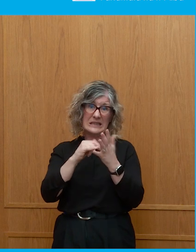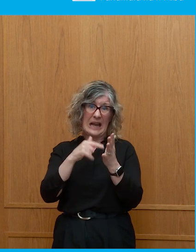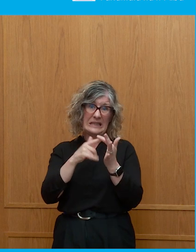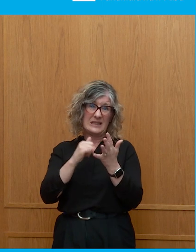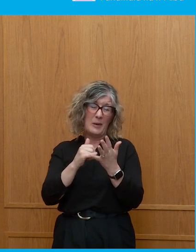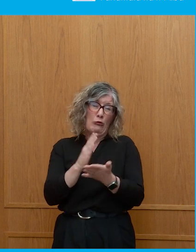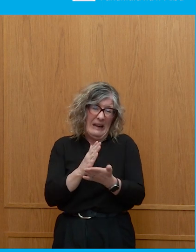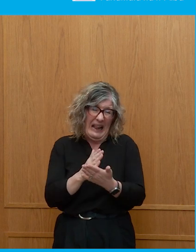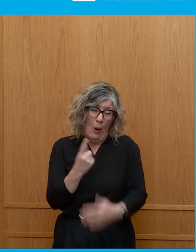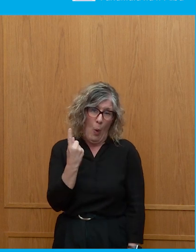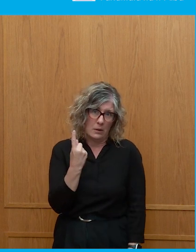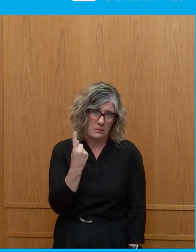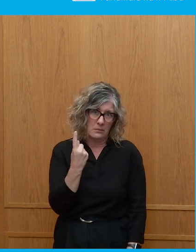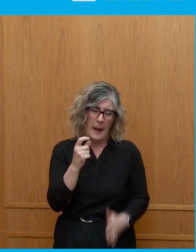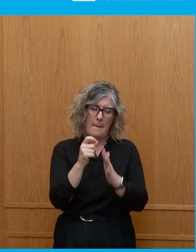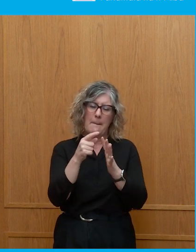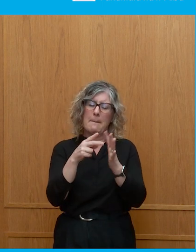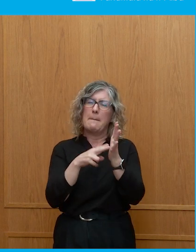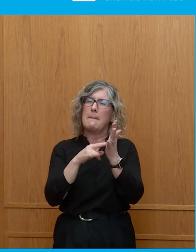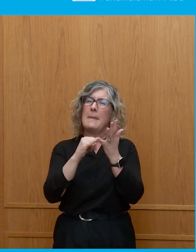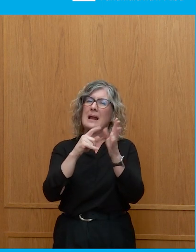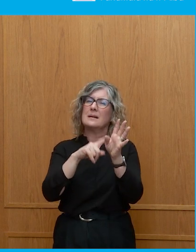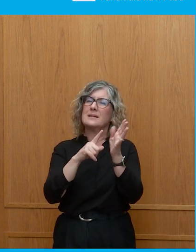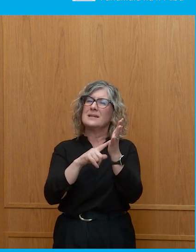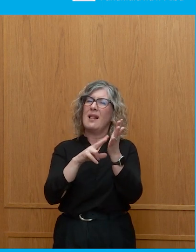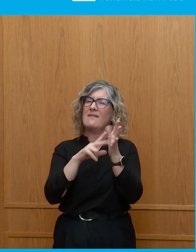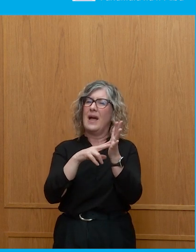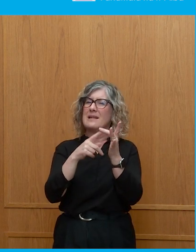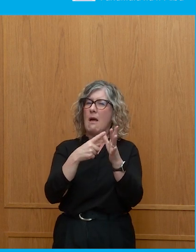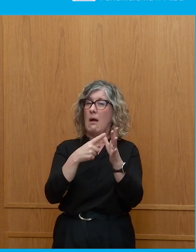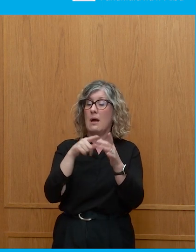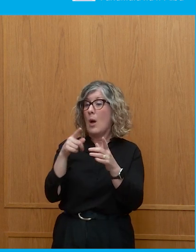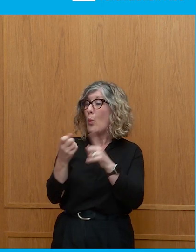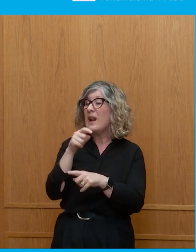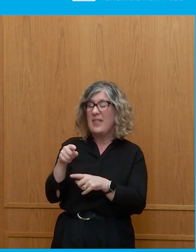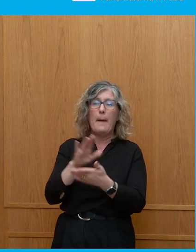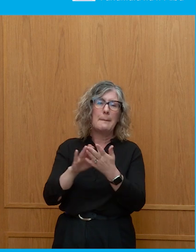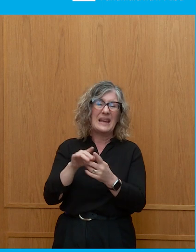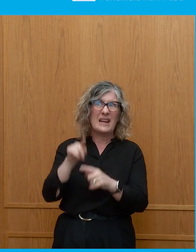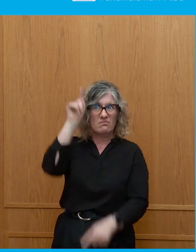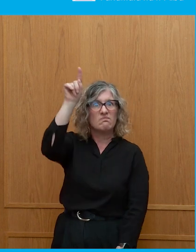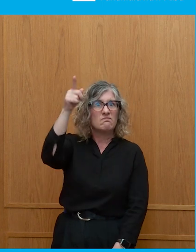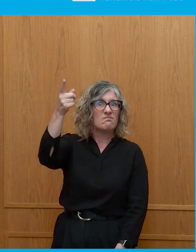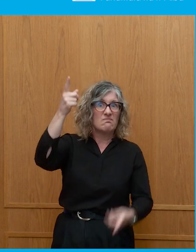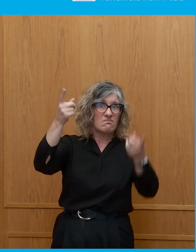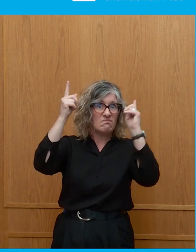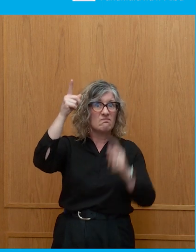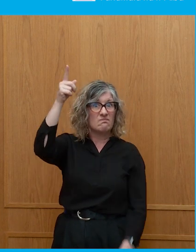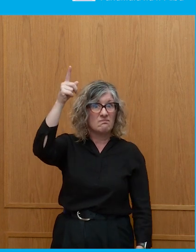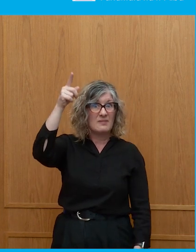one state. Pennsylvania. Now, how messed up a system is that, that one state determines who's the leader of the free world?